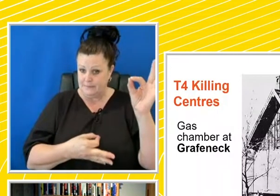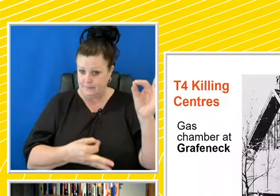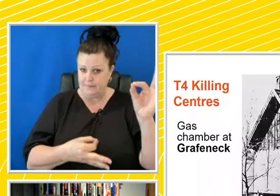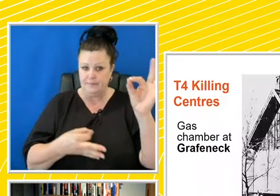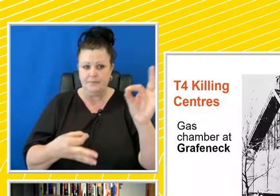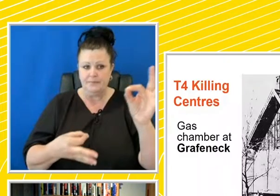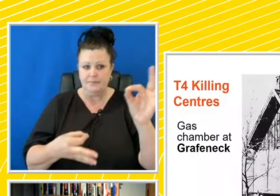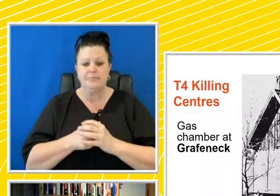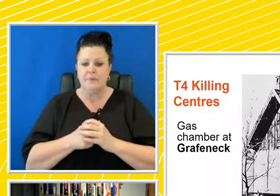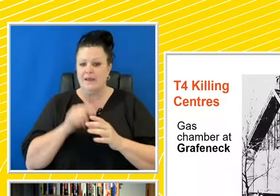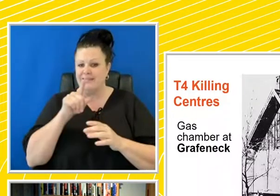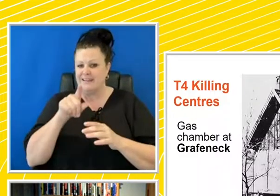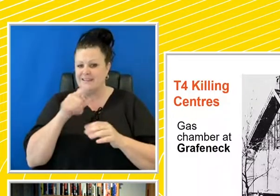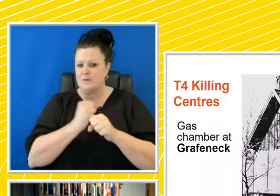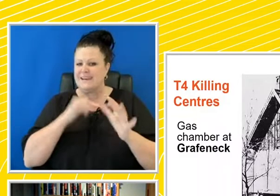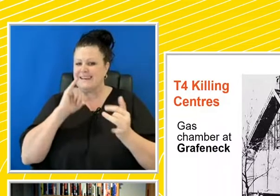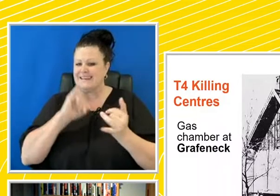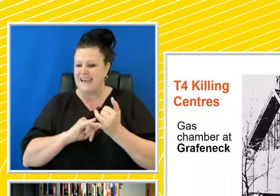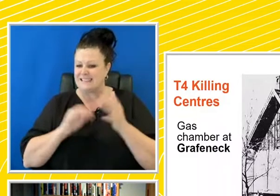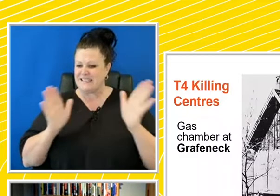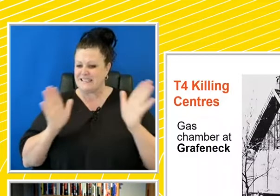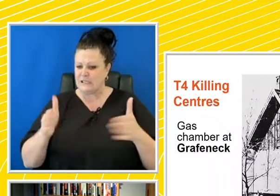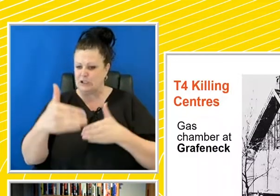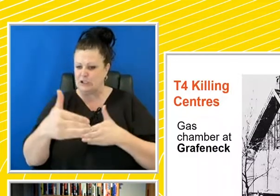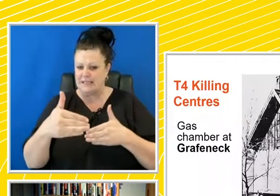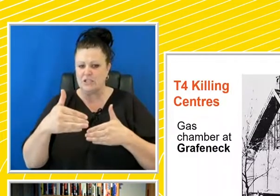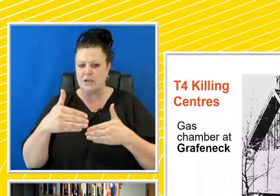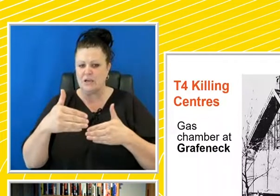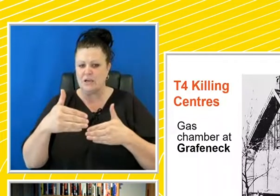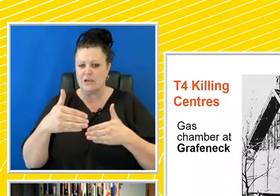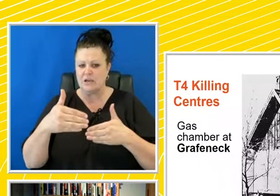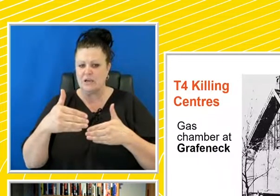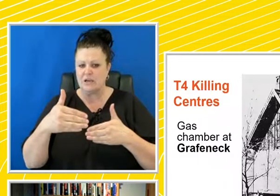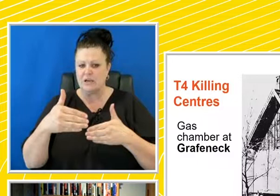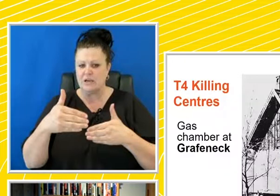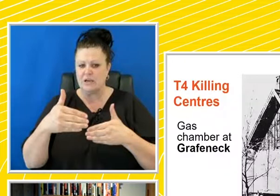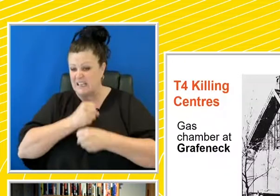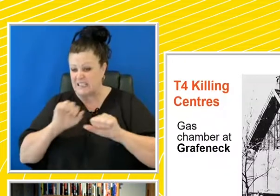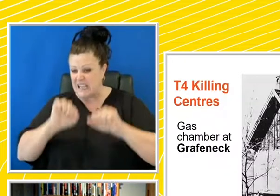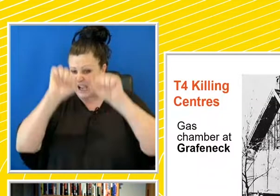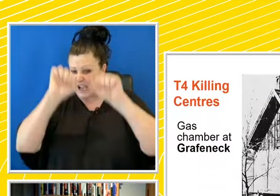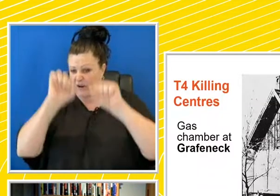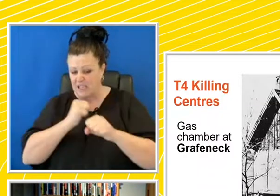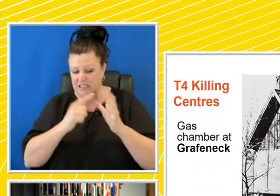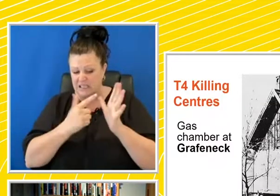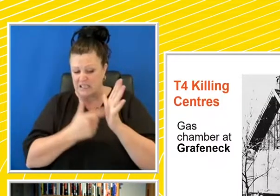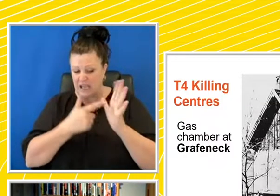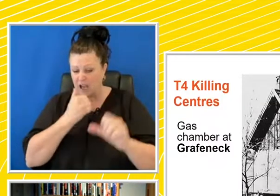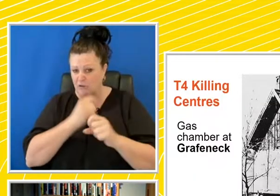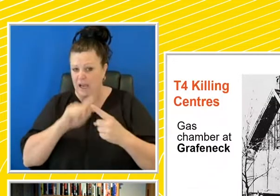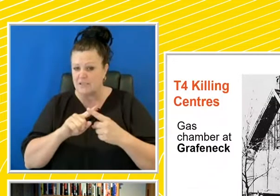One of the gas chambers at Grafenegg made in a garage between 1940,